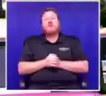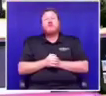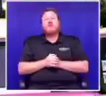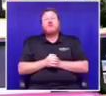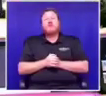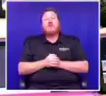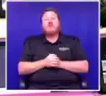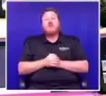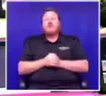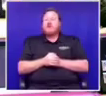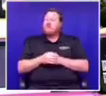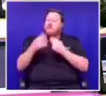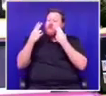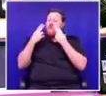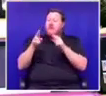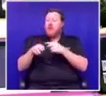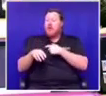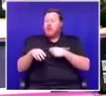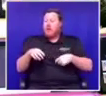Honorable President.